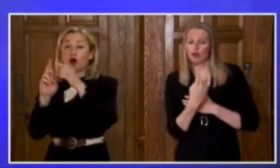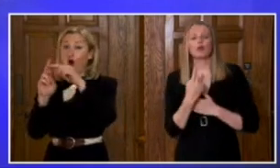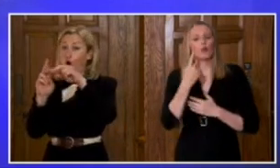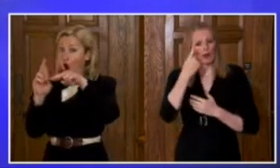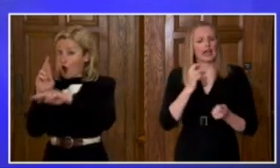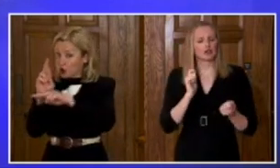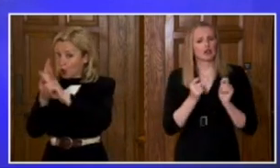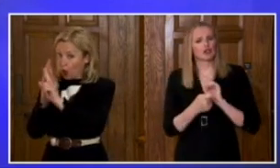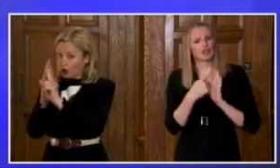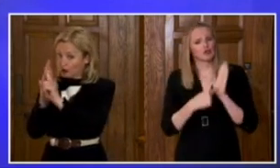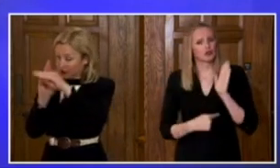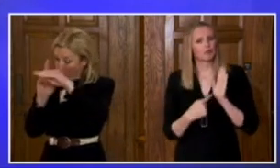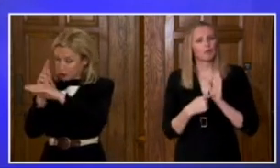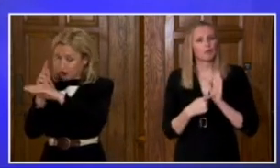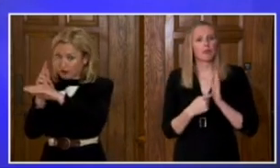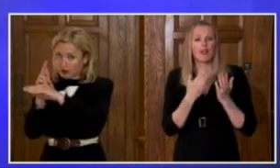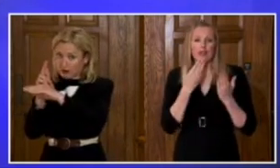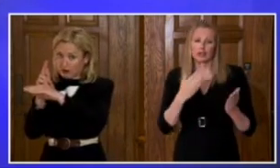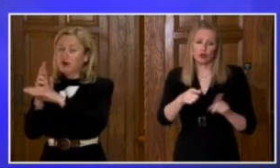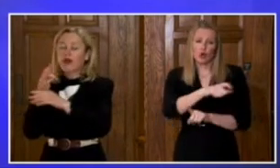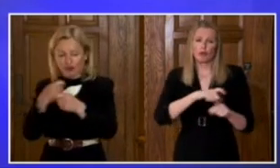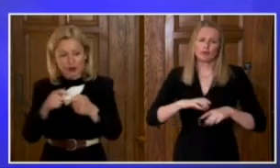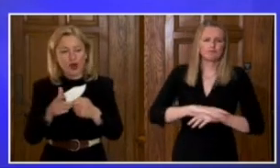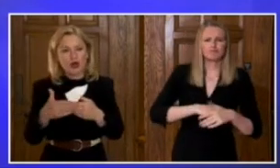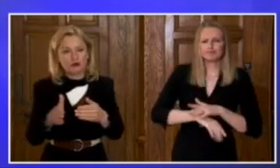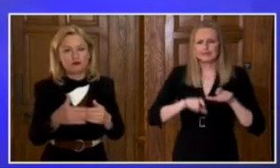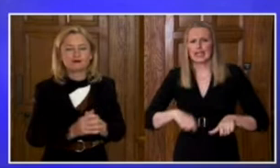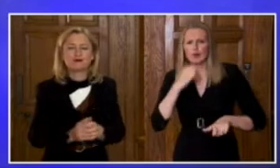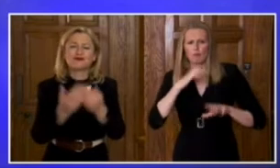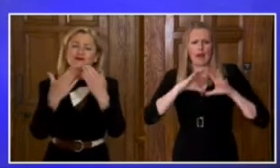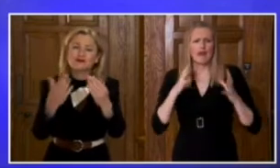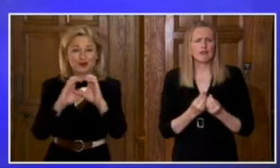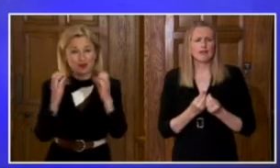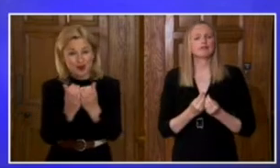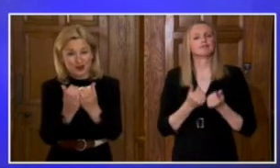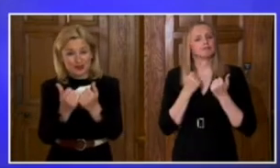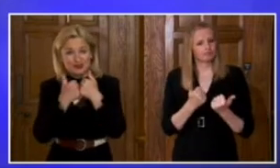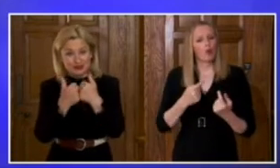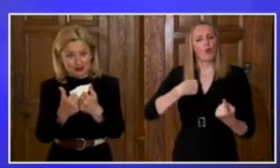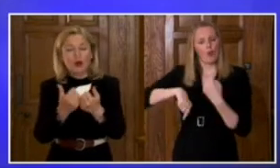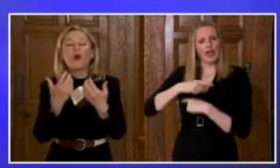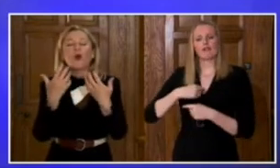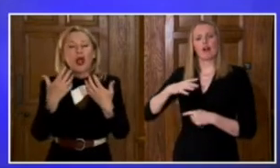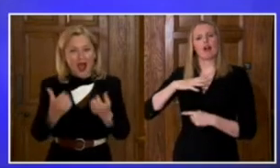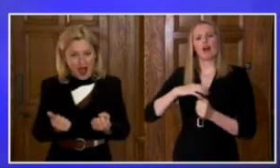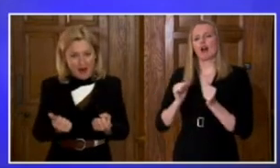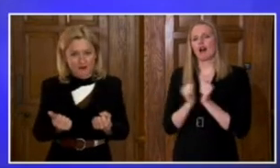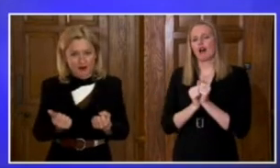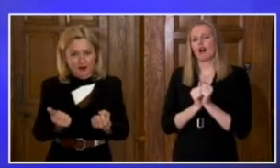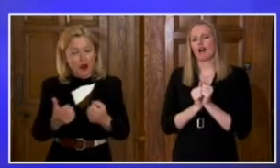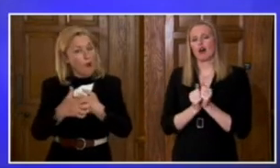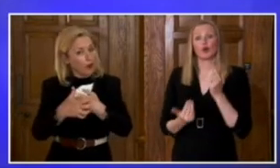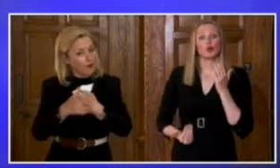Thanks to the efforts the community have been making, the Executive has been able this morning to provisionally agree a series of measures